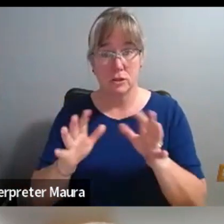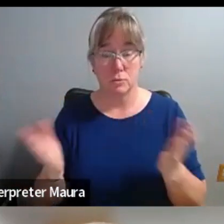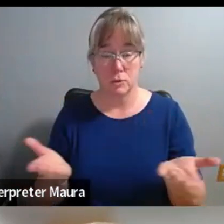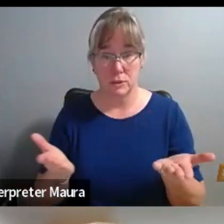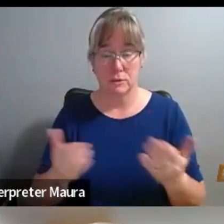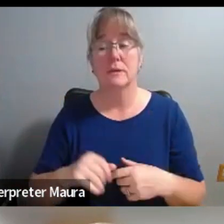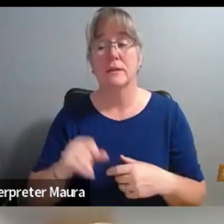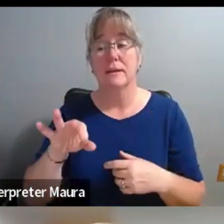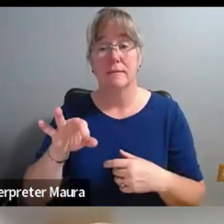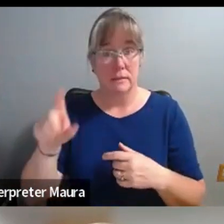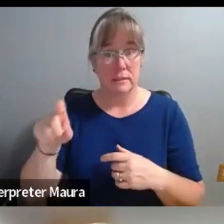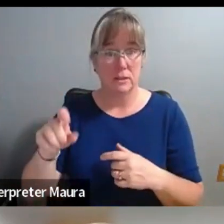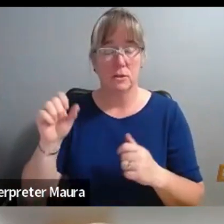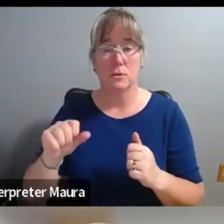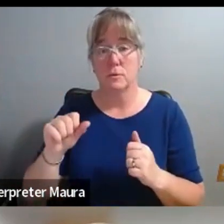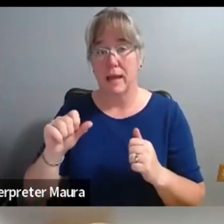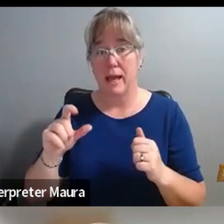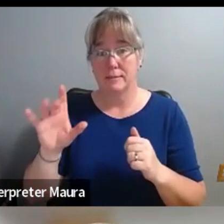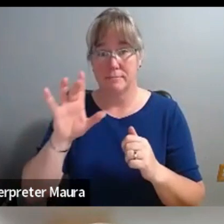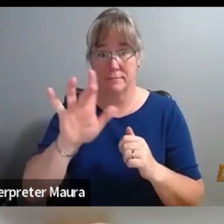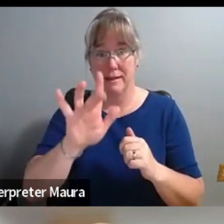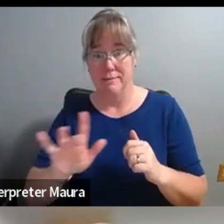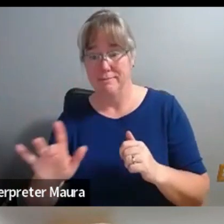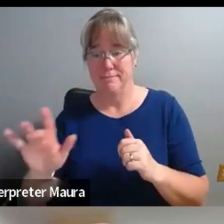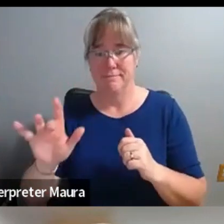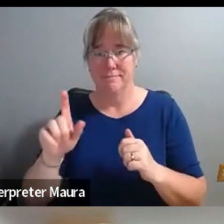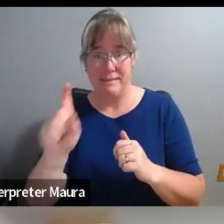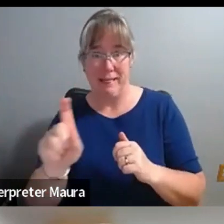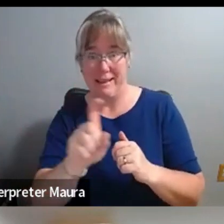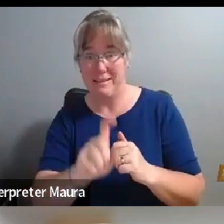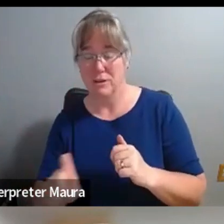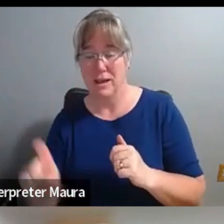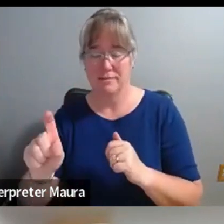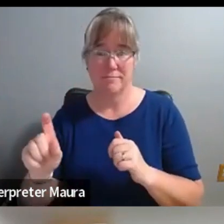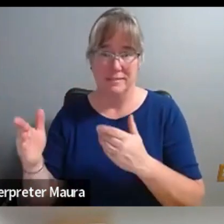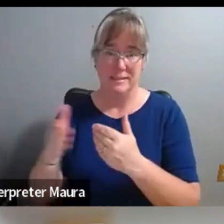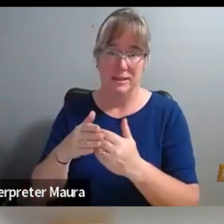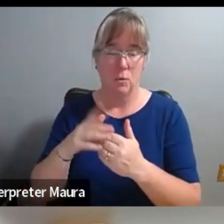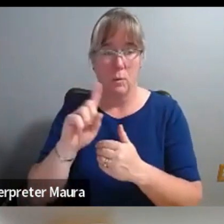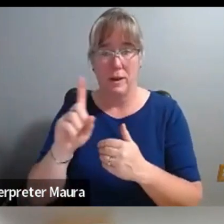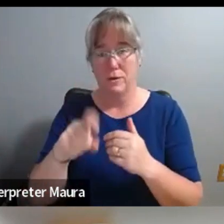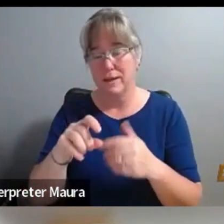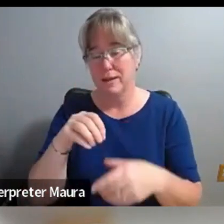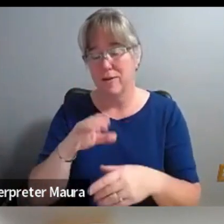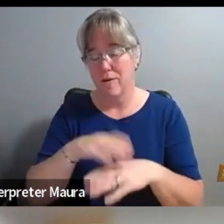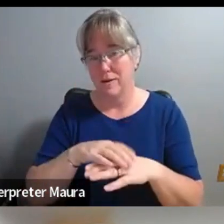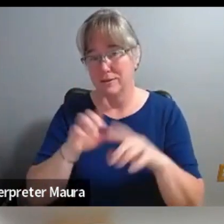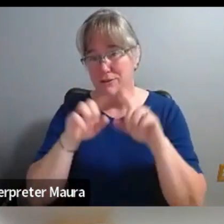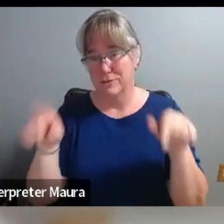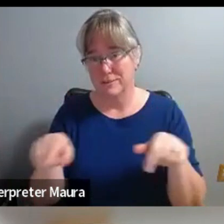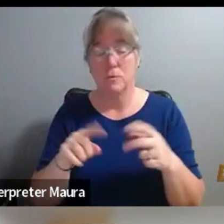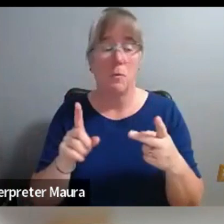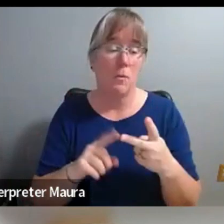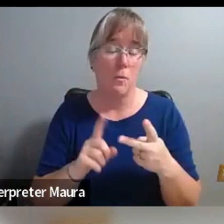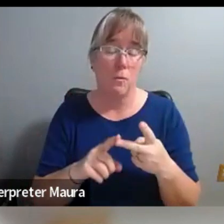pin Maura to wherever you need her on your screen if you want to drag and drop her. think Zoom allows you to do that. Or you can